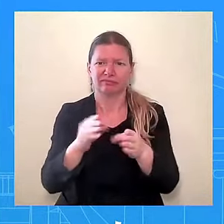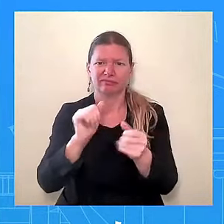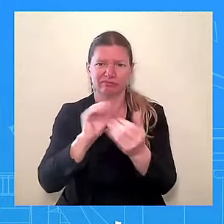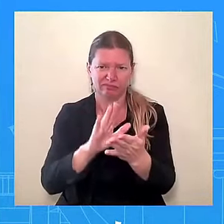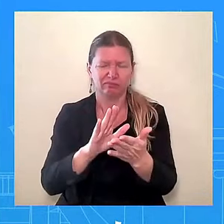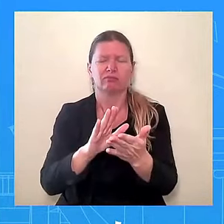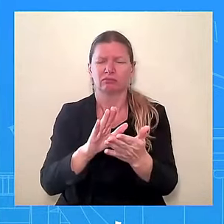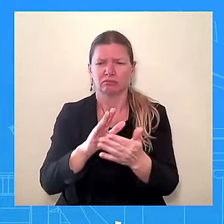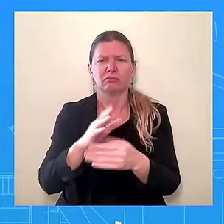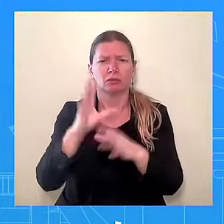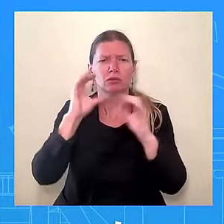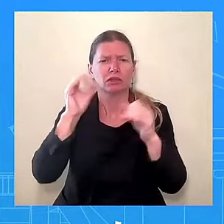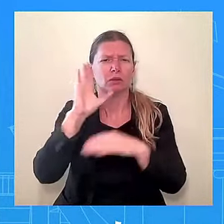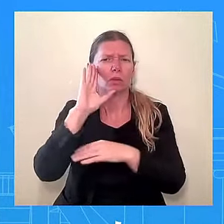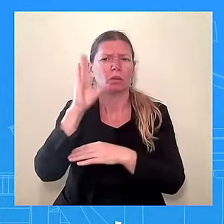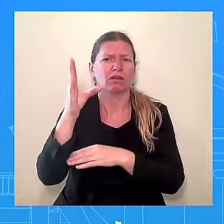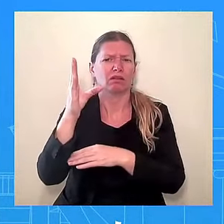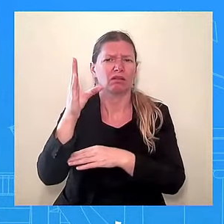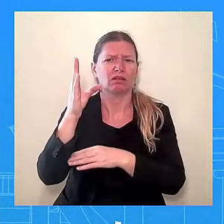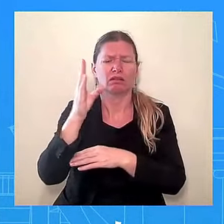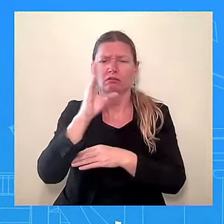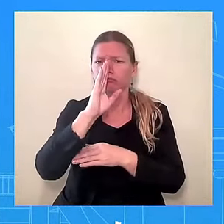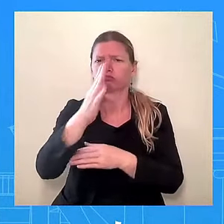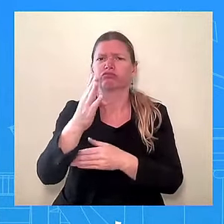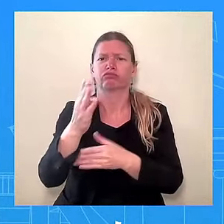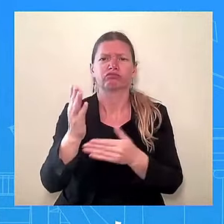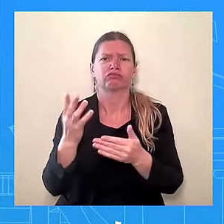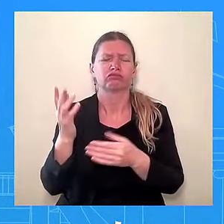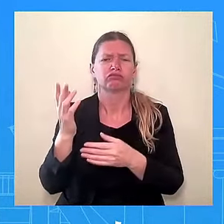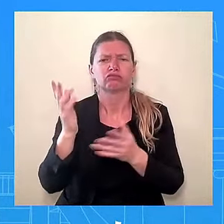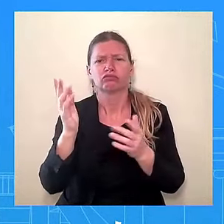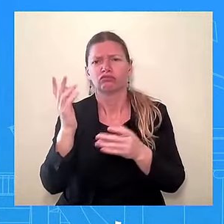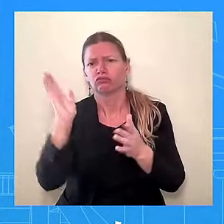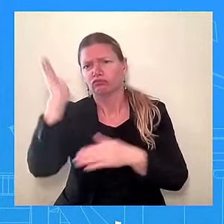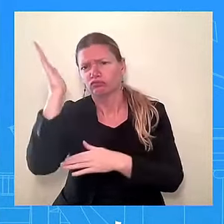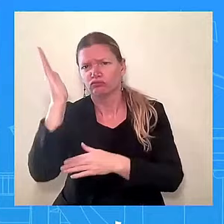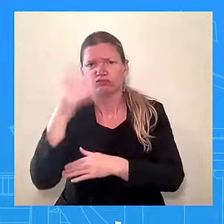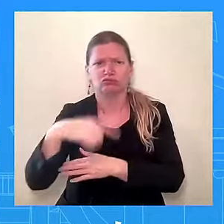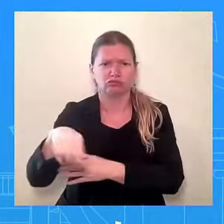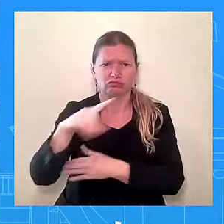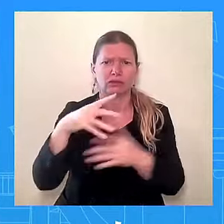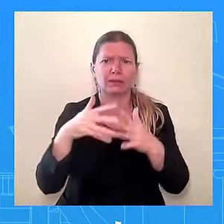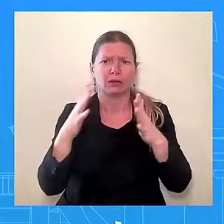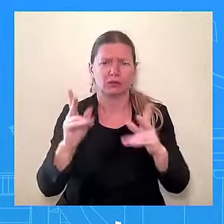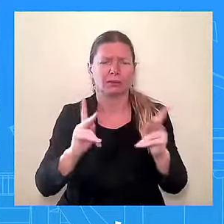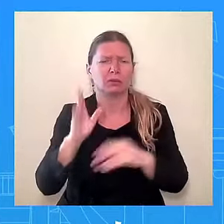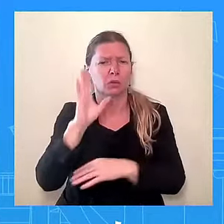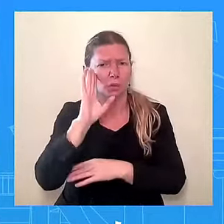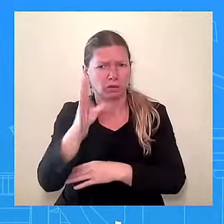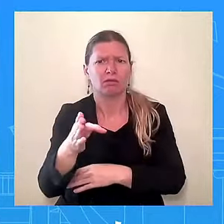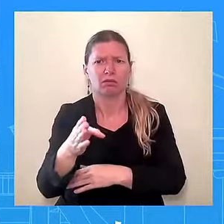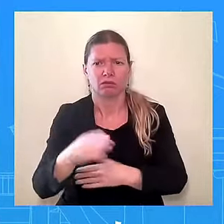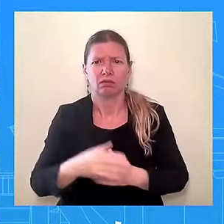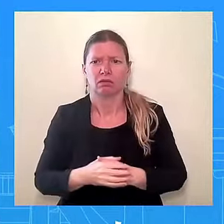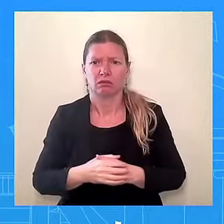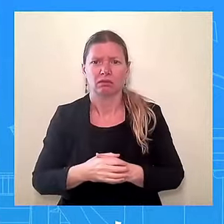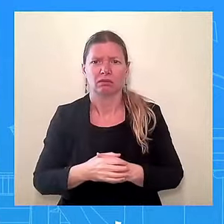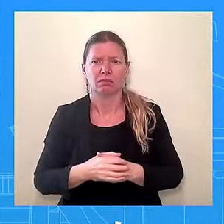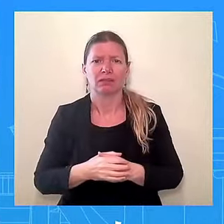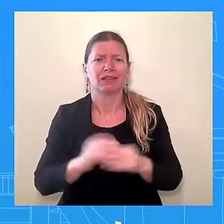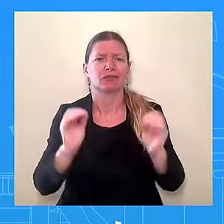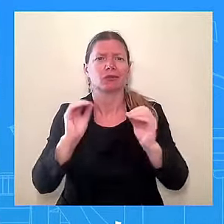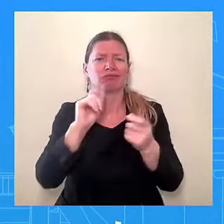of you and to the American people, obviously. I just don't have anything to share beyond that. But specifically yesterday and today, the rationale for